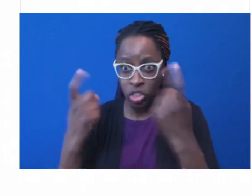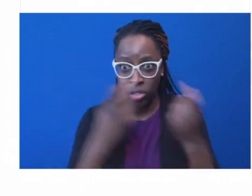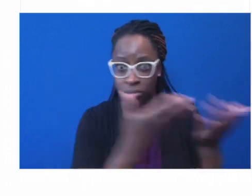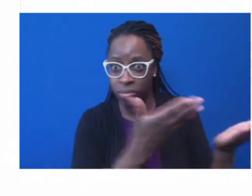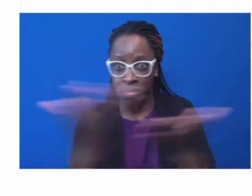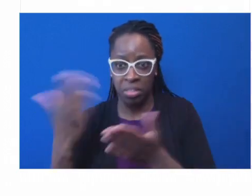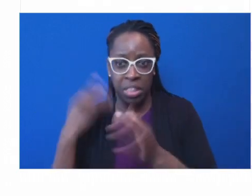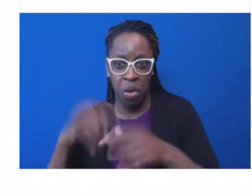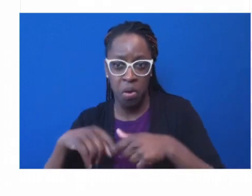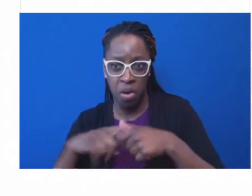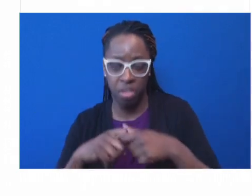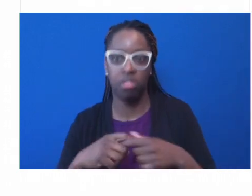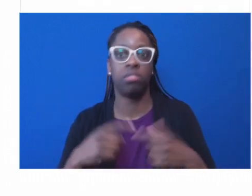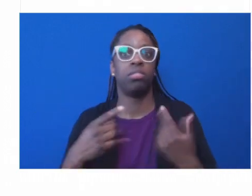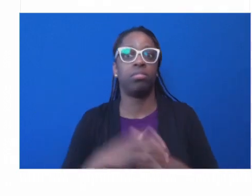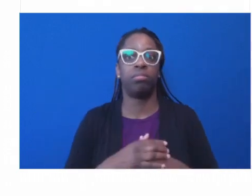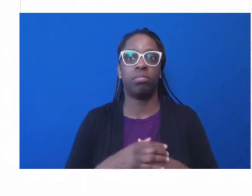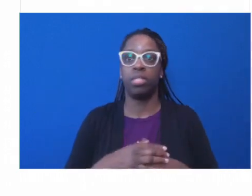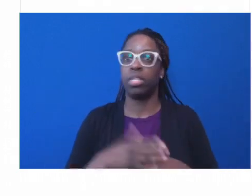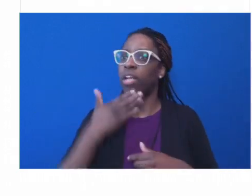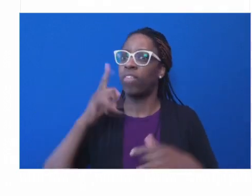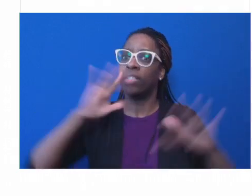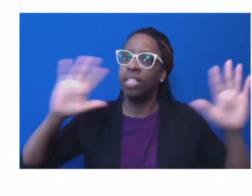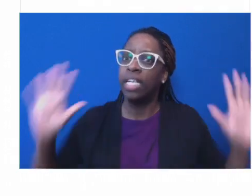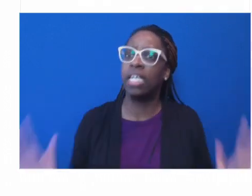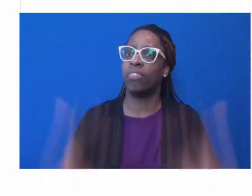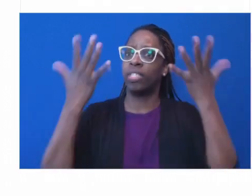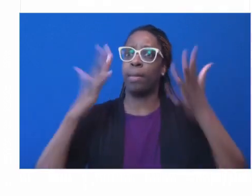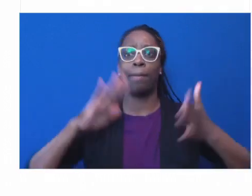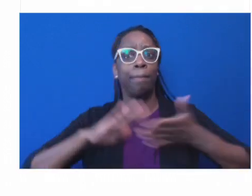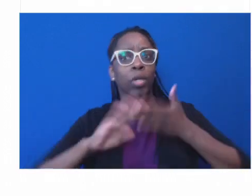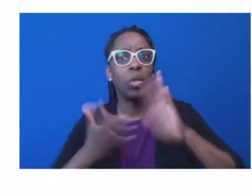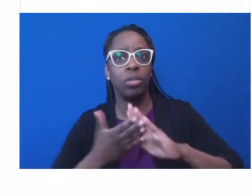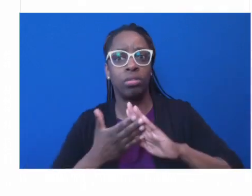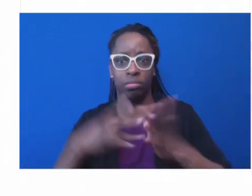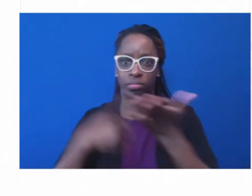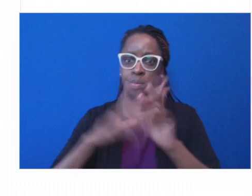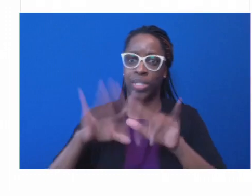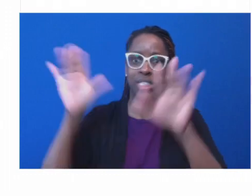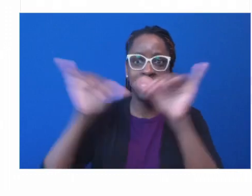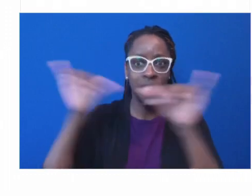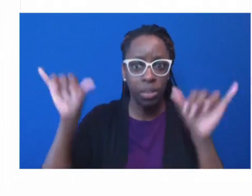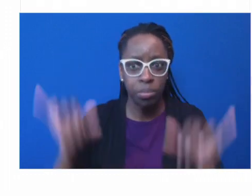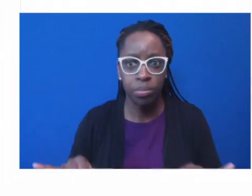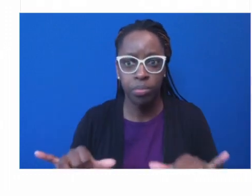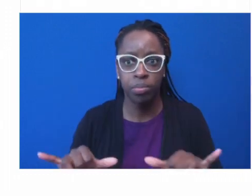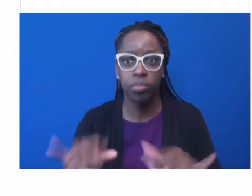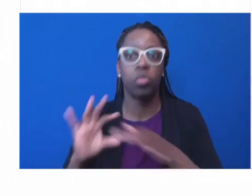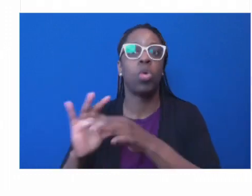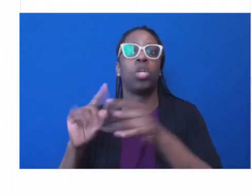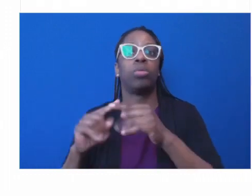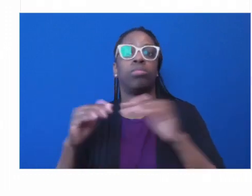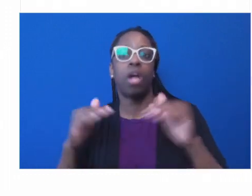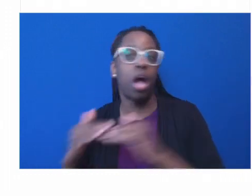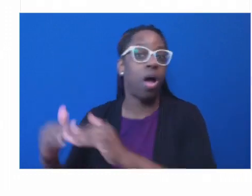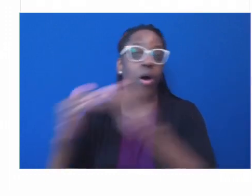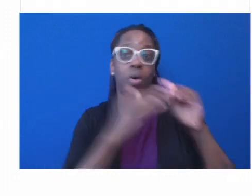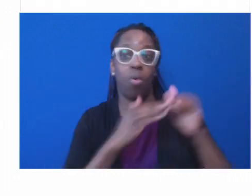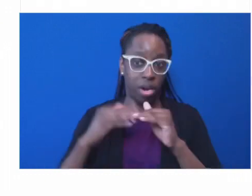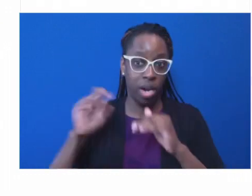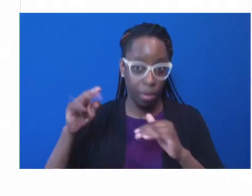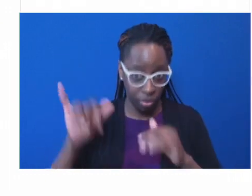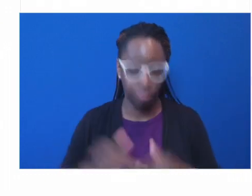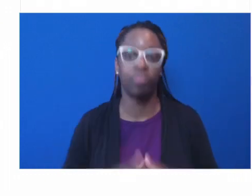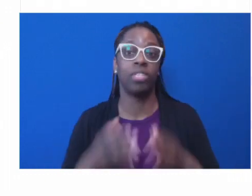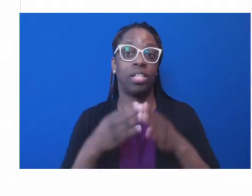so that it is on the same level as the public health system and the health care delivery system. I